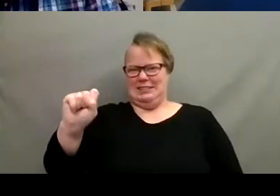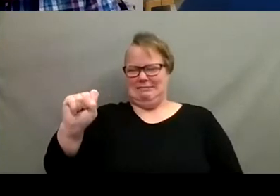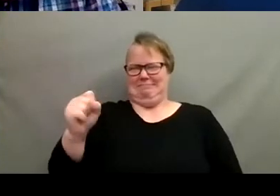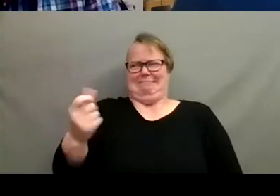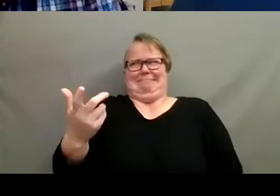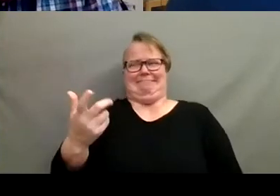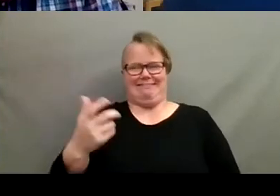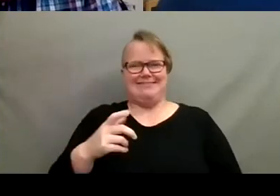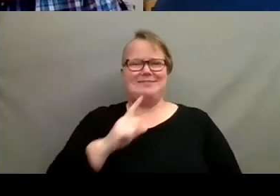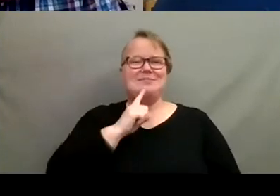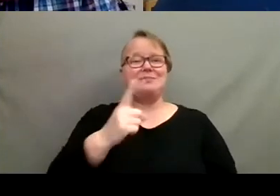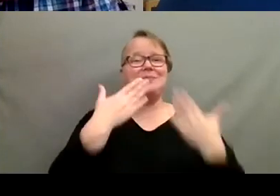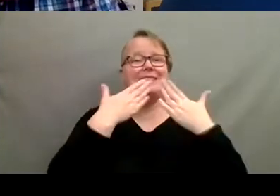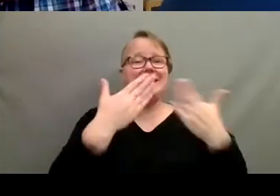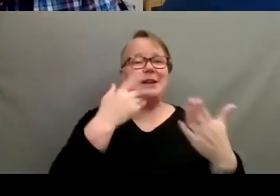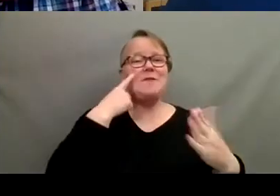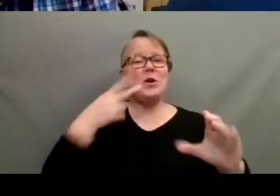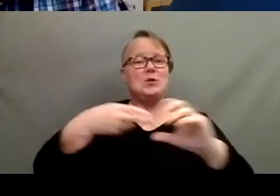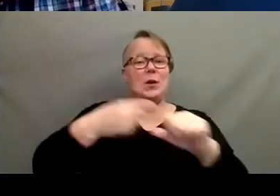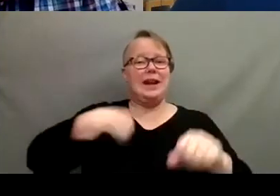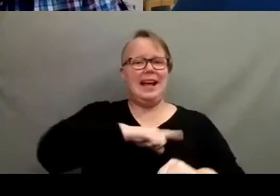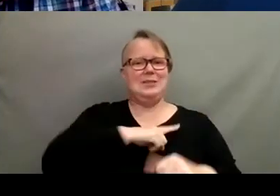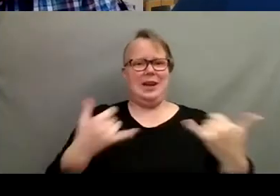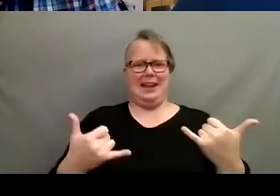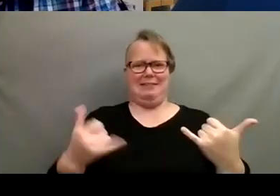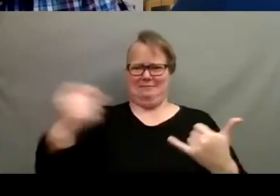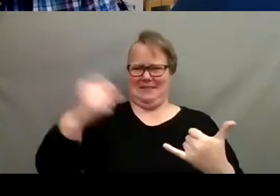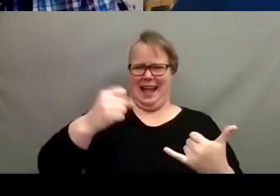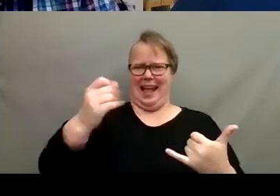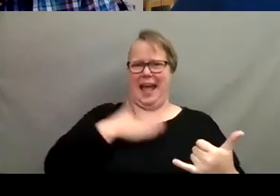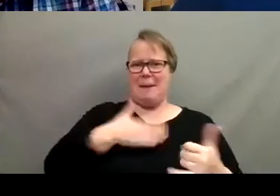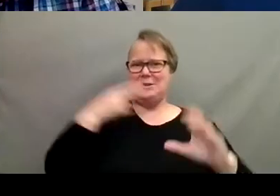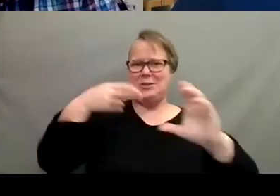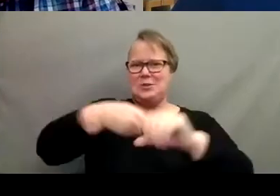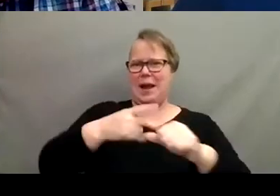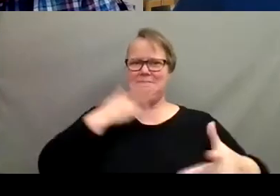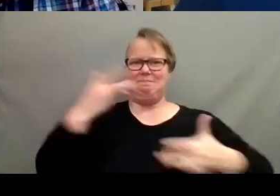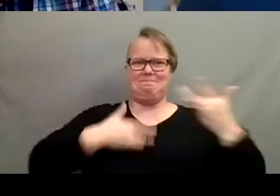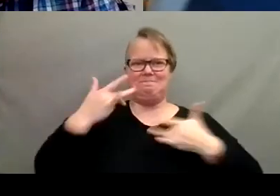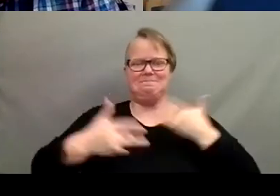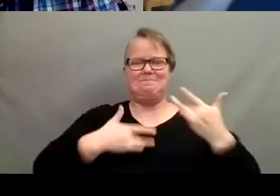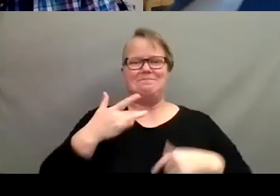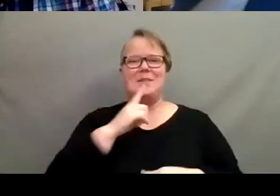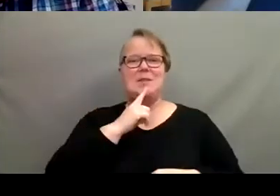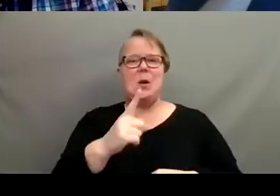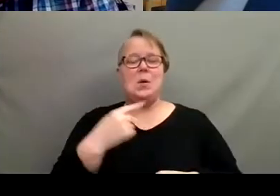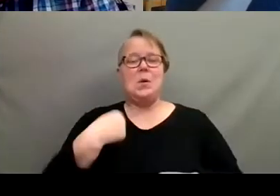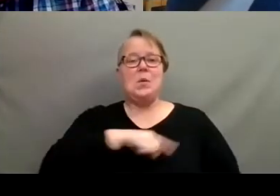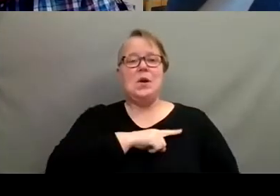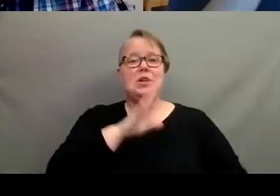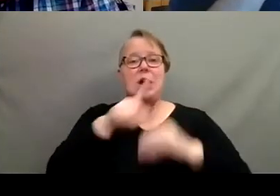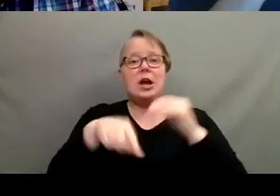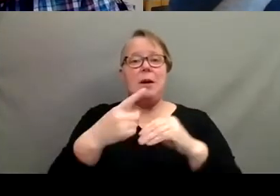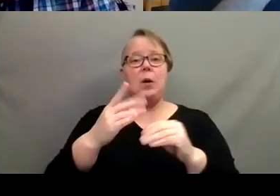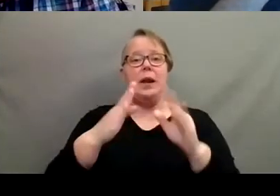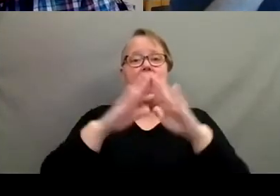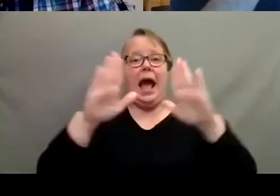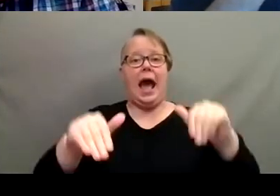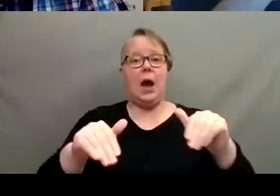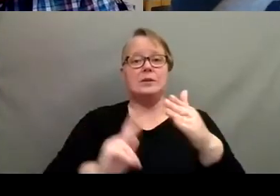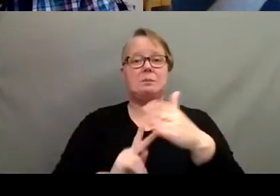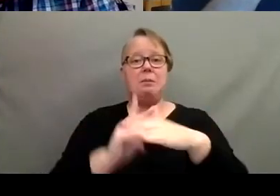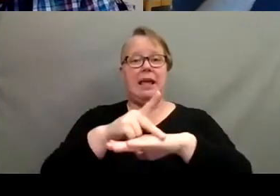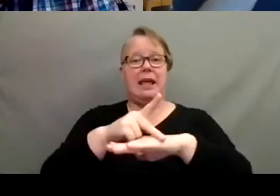So thank you, Candace, for being on the show today. Yeah. Happy to be on. I'm excited. And so we're, we're going to talk about houseplants, but I want to,